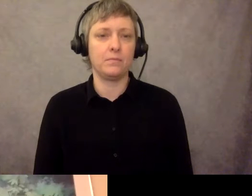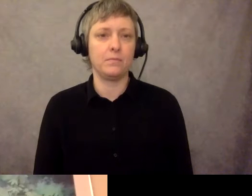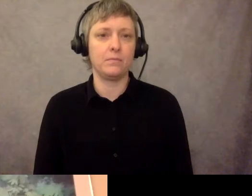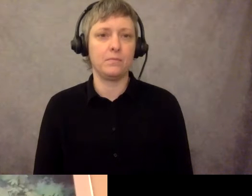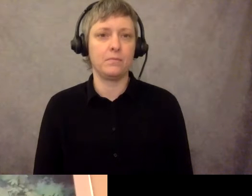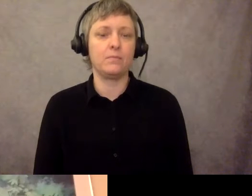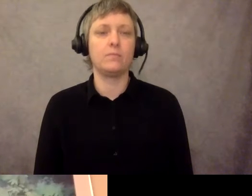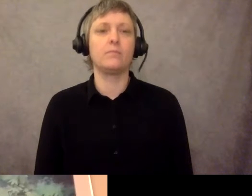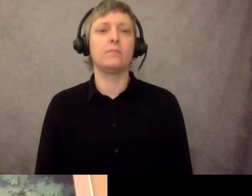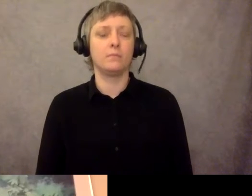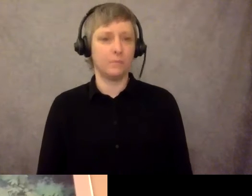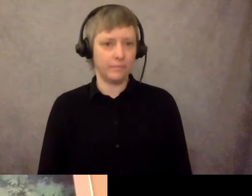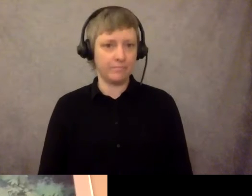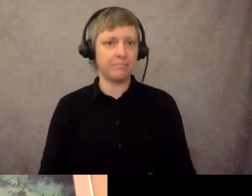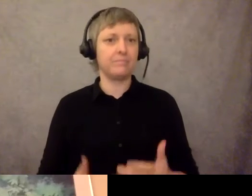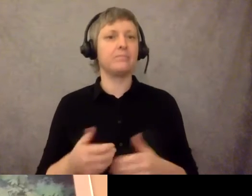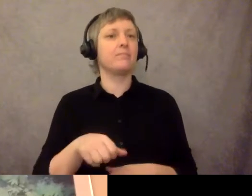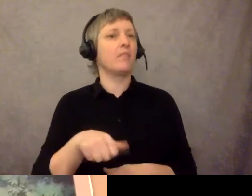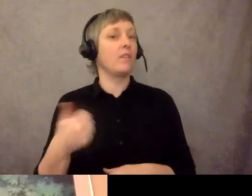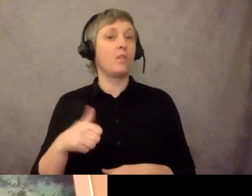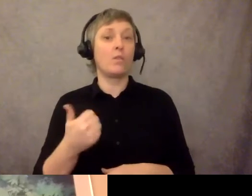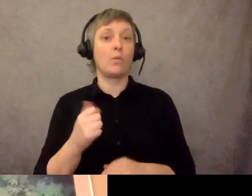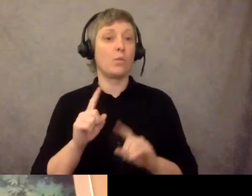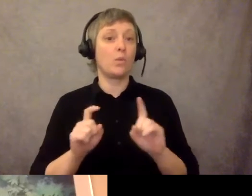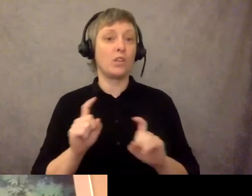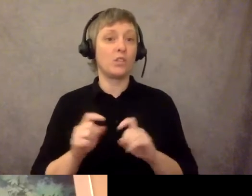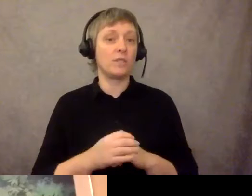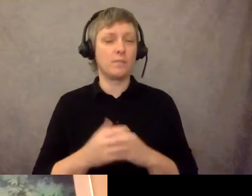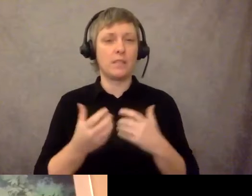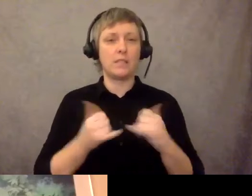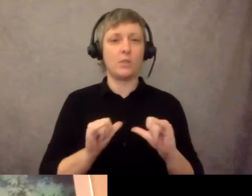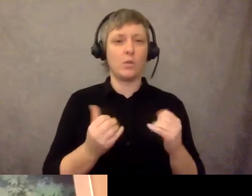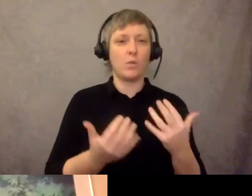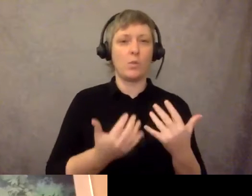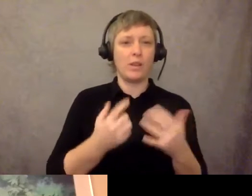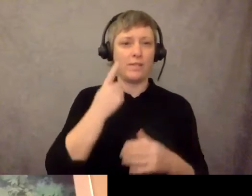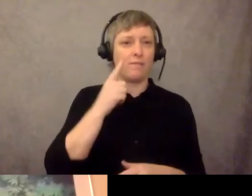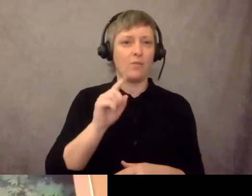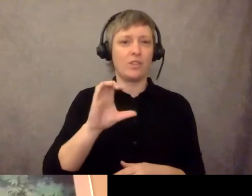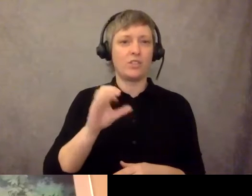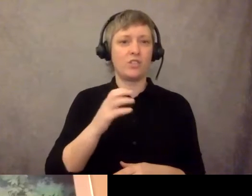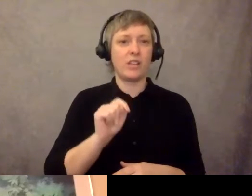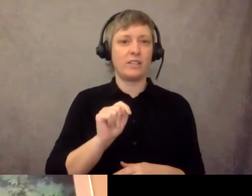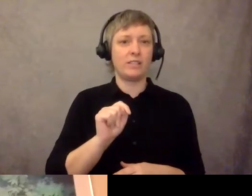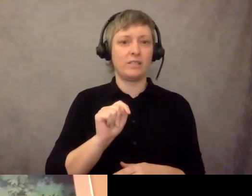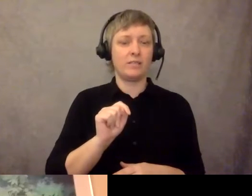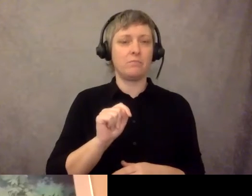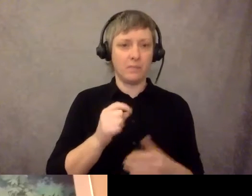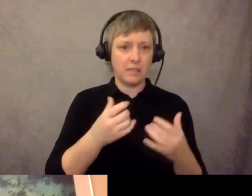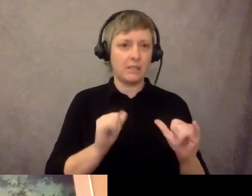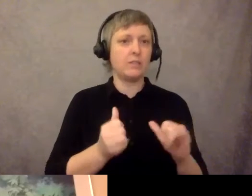Let's see. Okay, any other questions. I'm still waiting for one to come in chat here. And we have a couple more minutes.